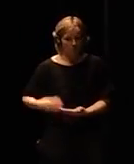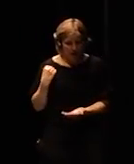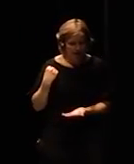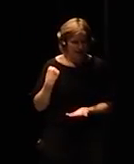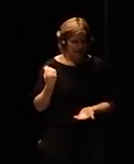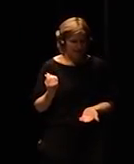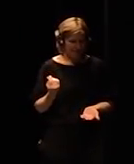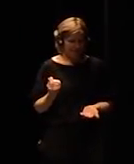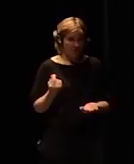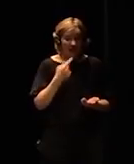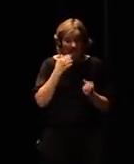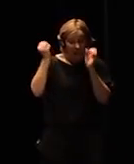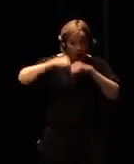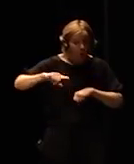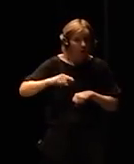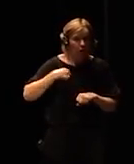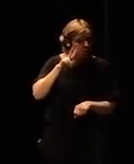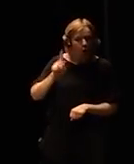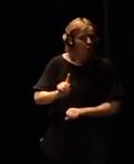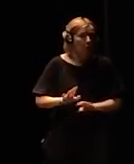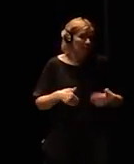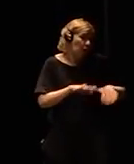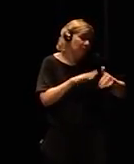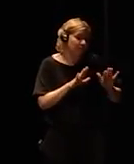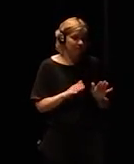not democracy that's not a medium that's called manipulation